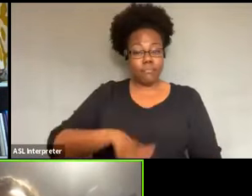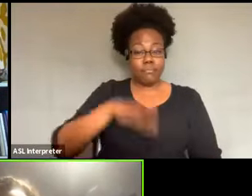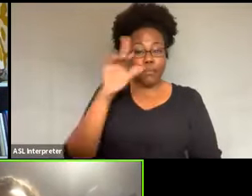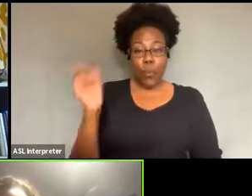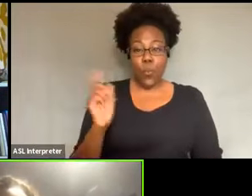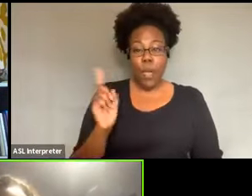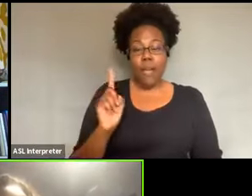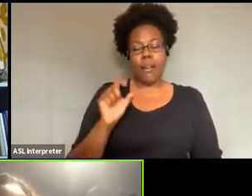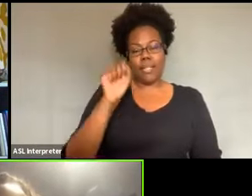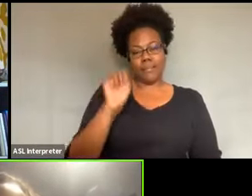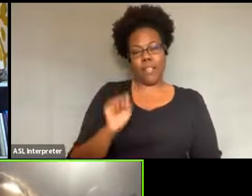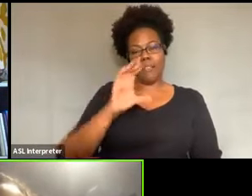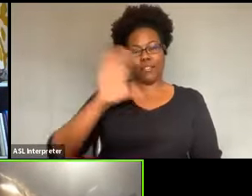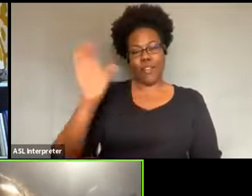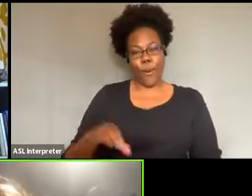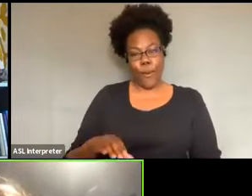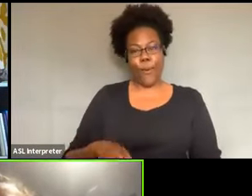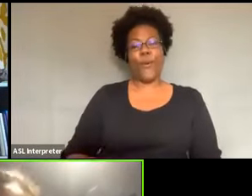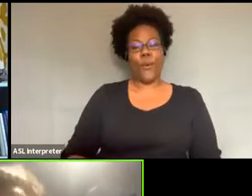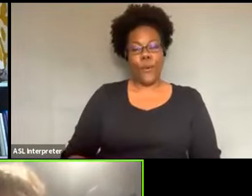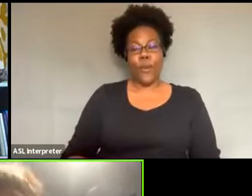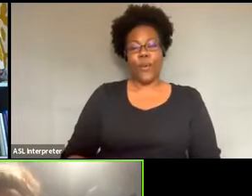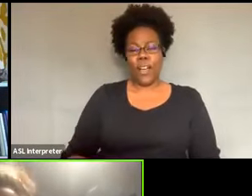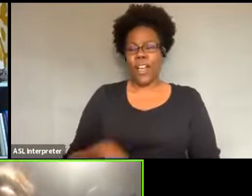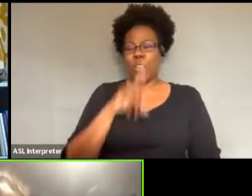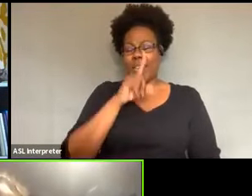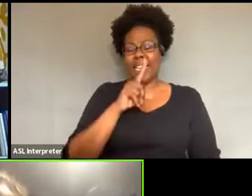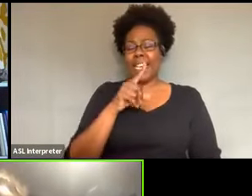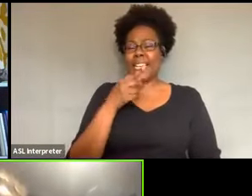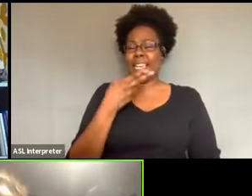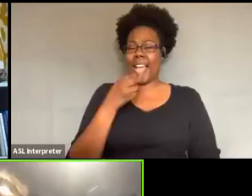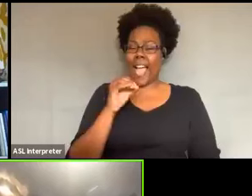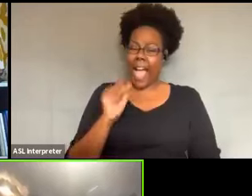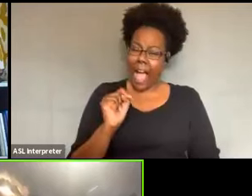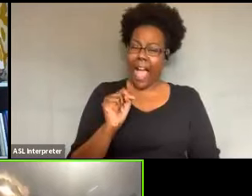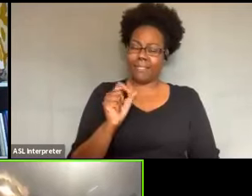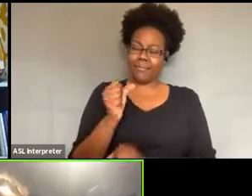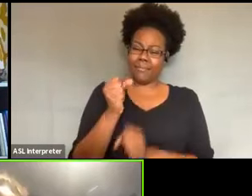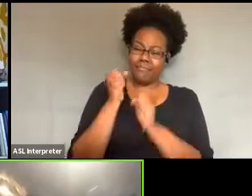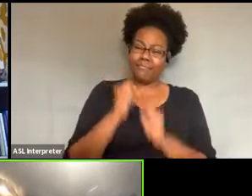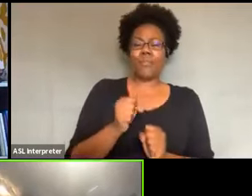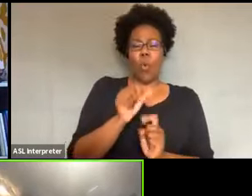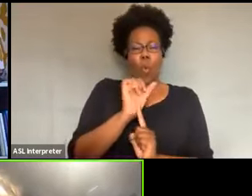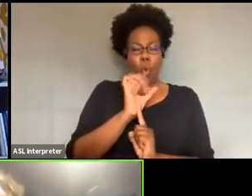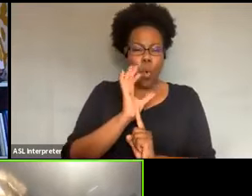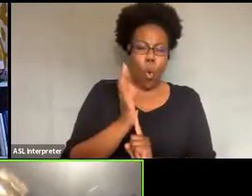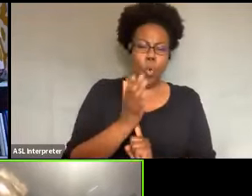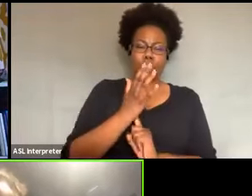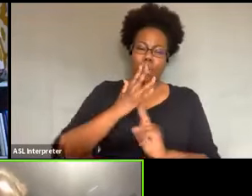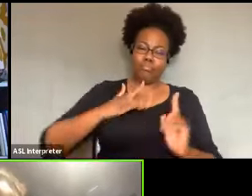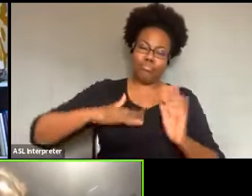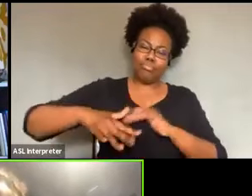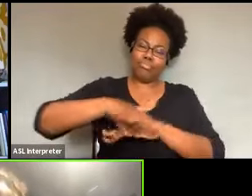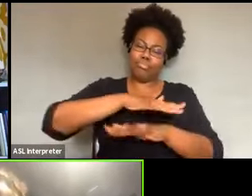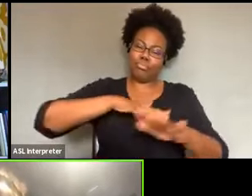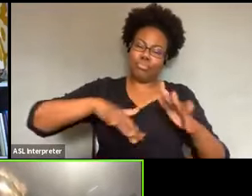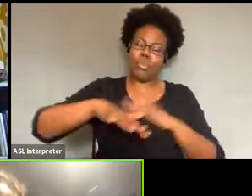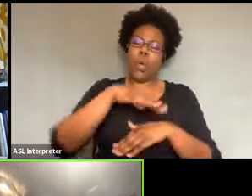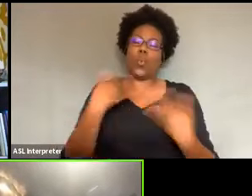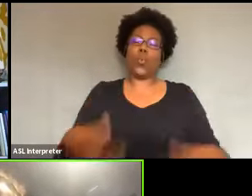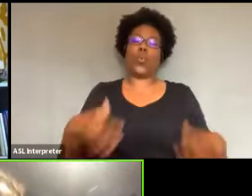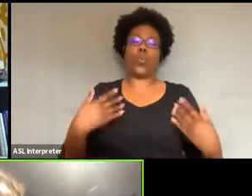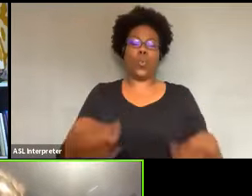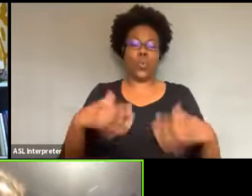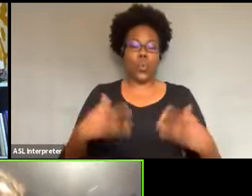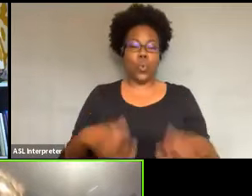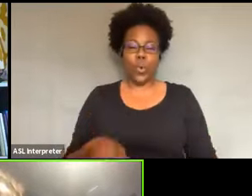is a very hot cultural hub. You know, it's, it's, it's a cultural hub that I'm just